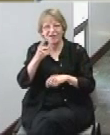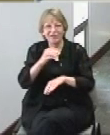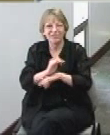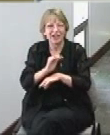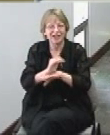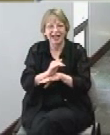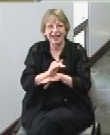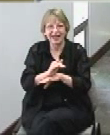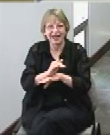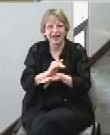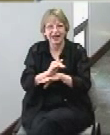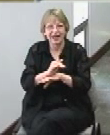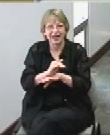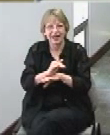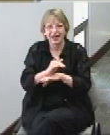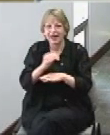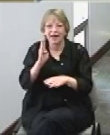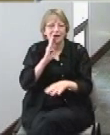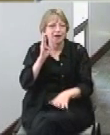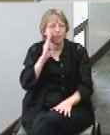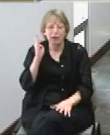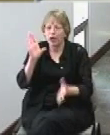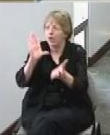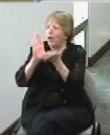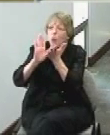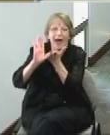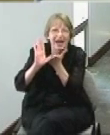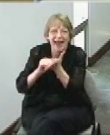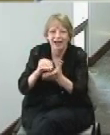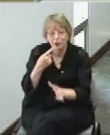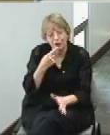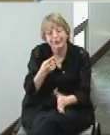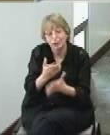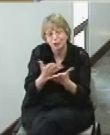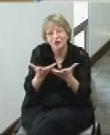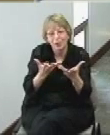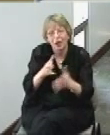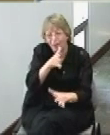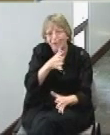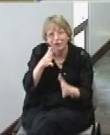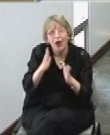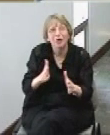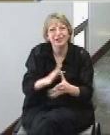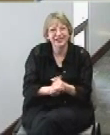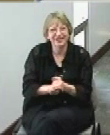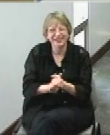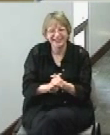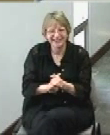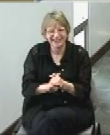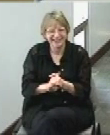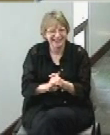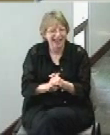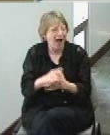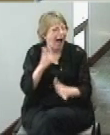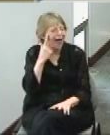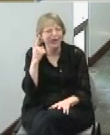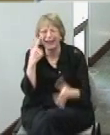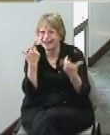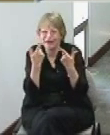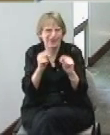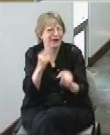they ran out of beer which tells you something about great idea